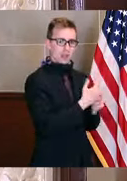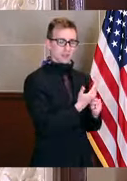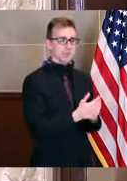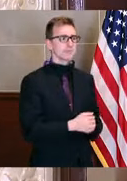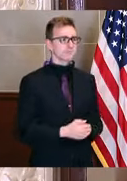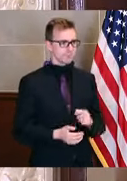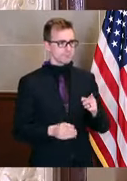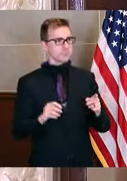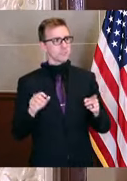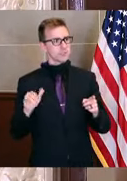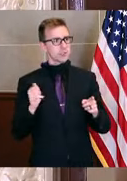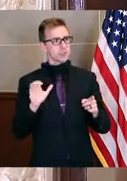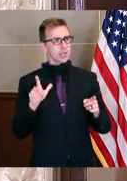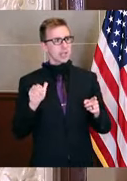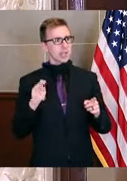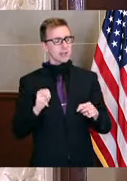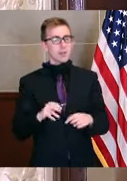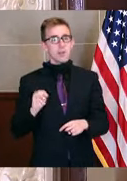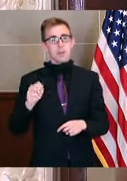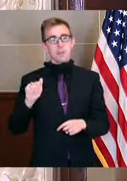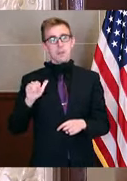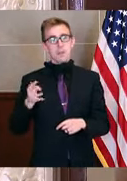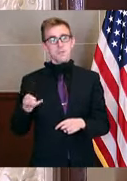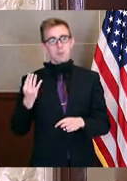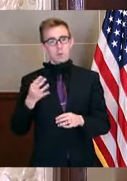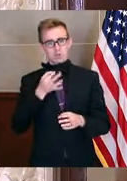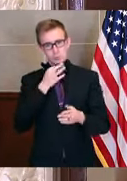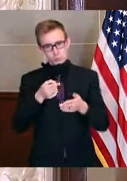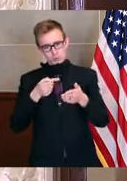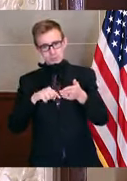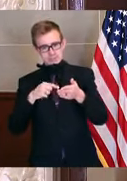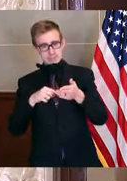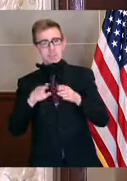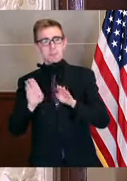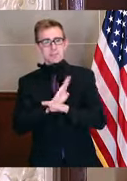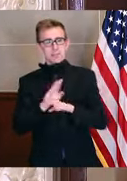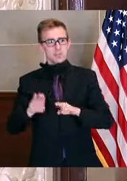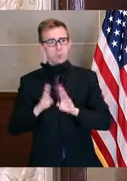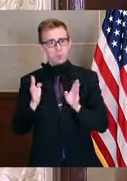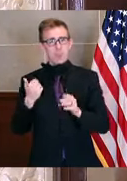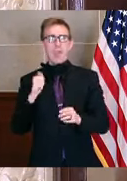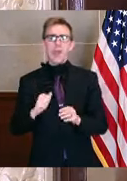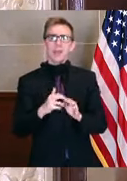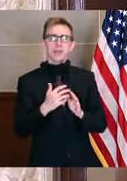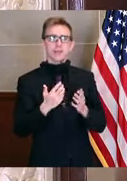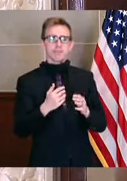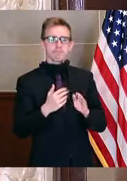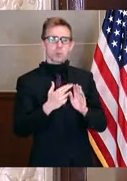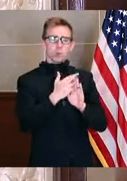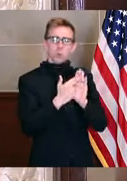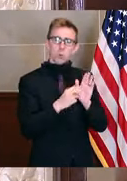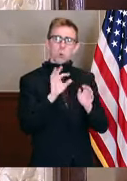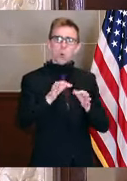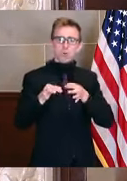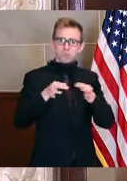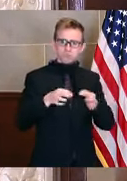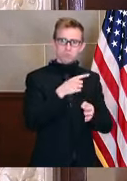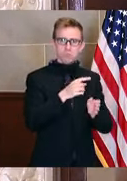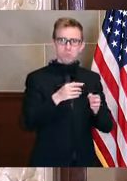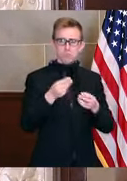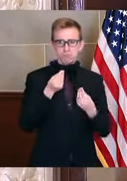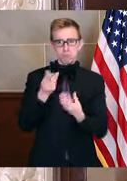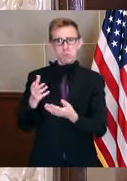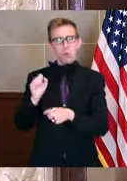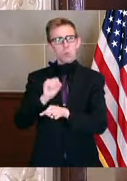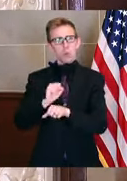Governor, as May 4th is soon approaching and businesses will be opening, is there any guidance the state is providing for workers who don't feel safe returning to